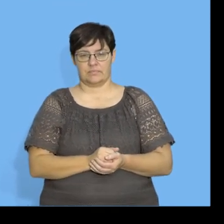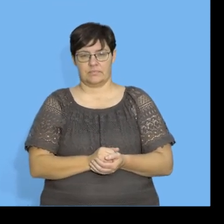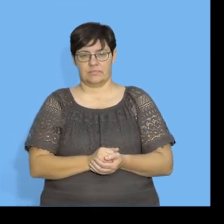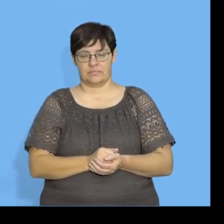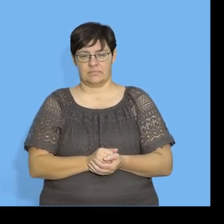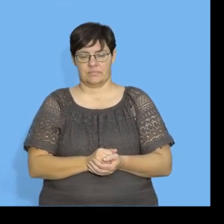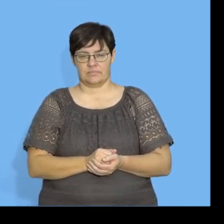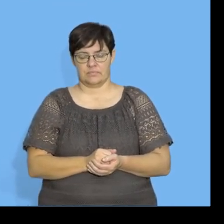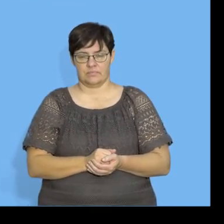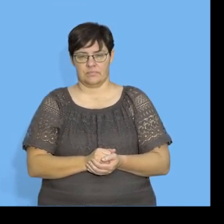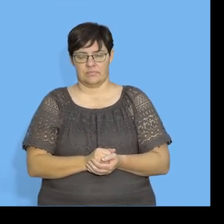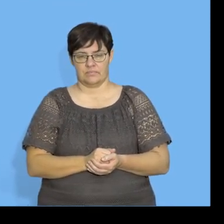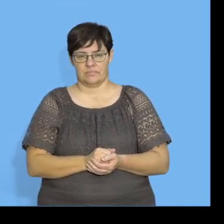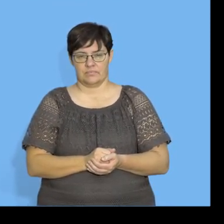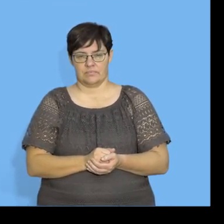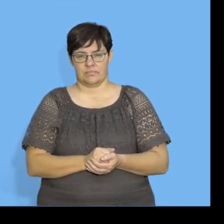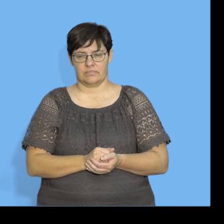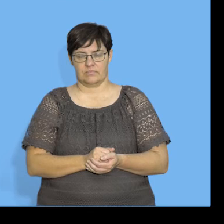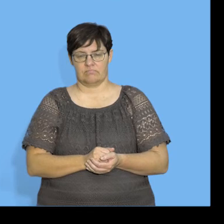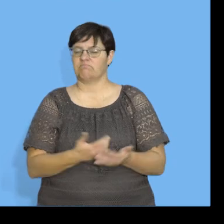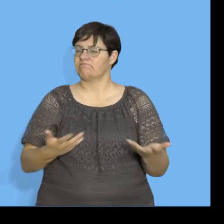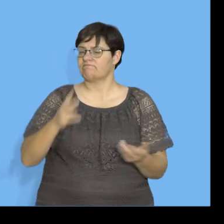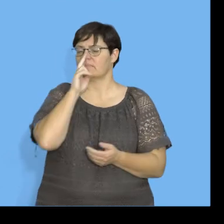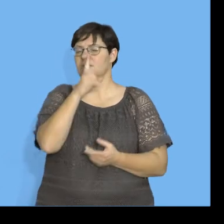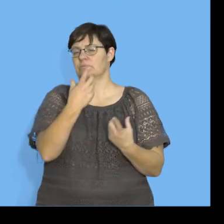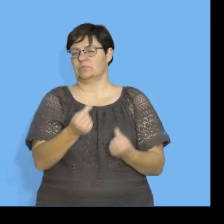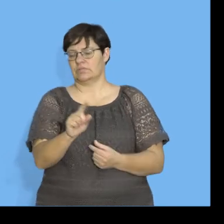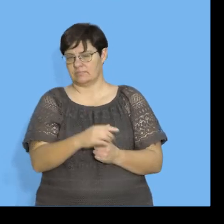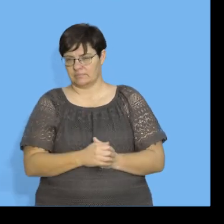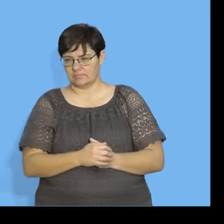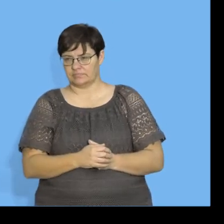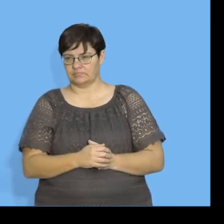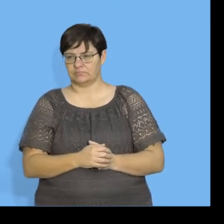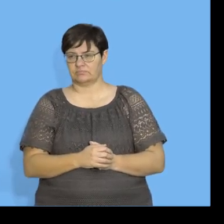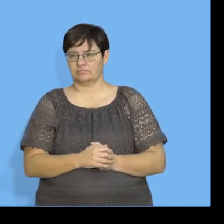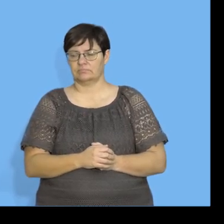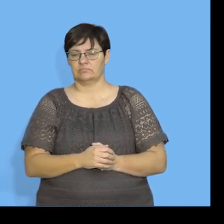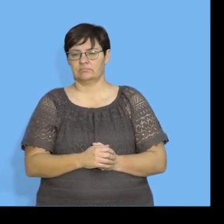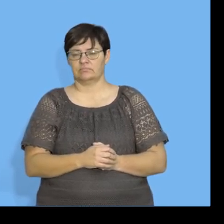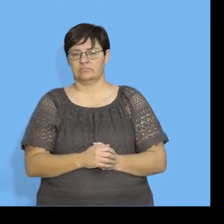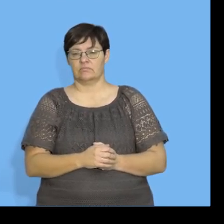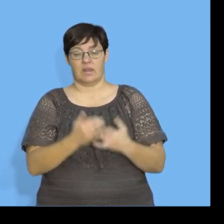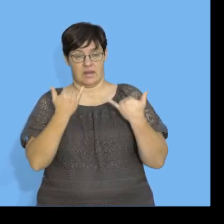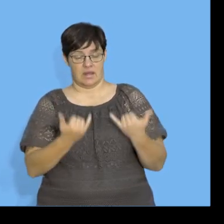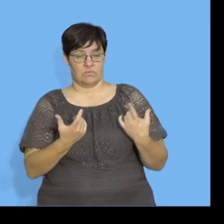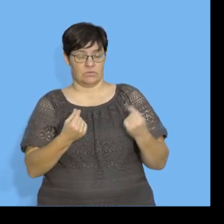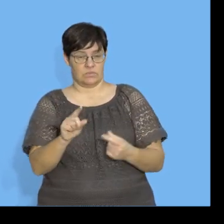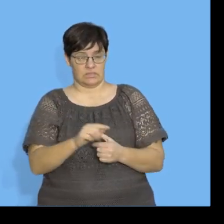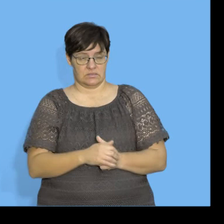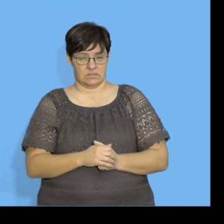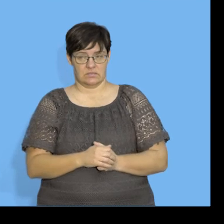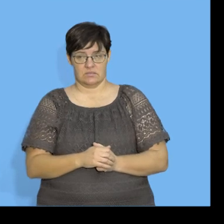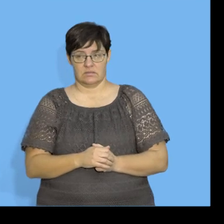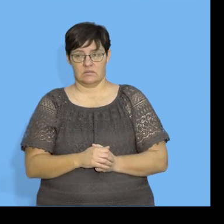here. And this is our total. Let's see what we can do with this. So what are we going to do